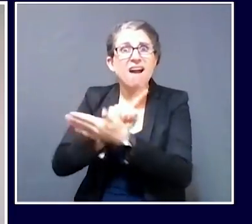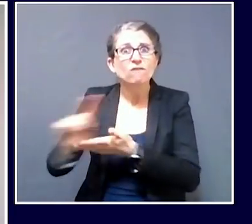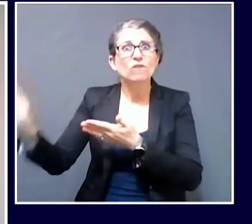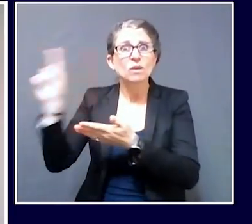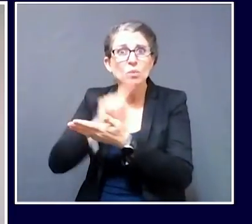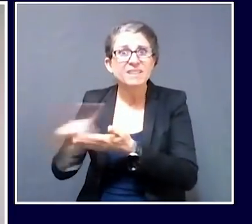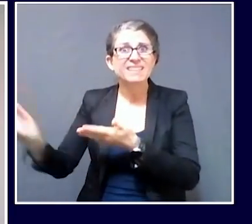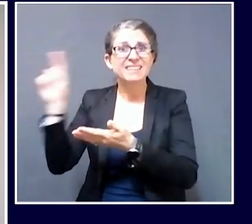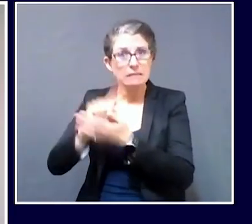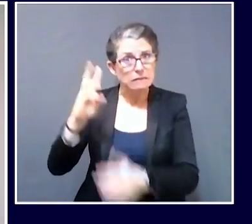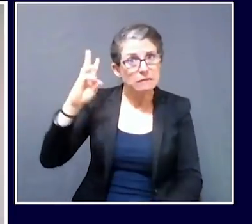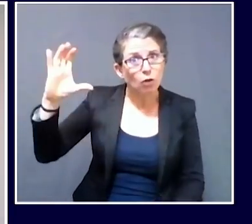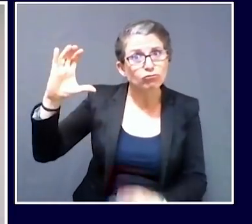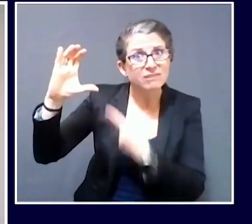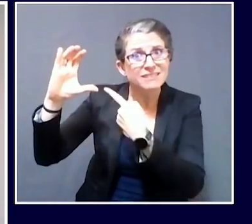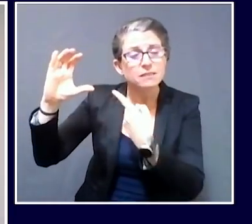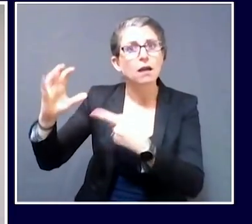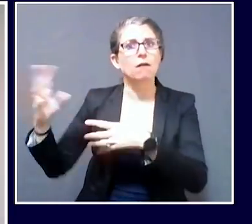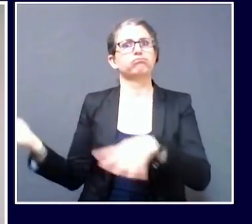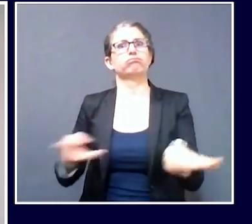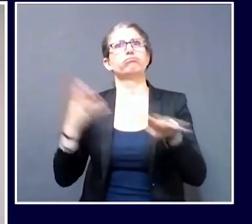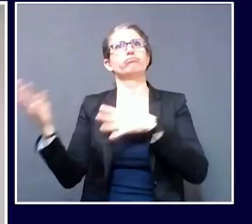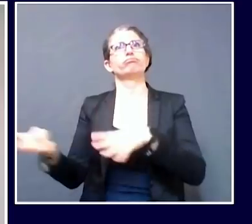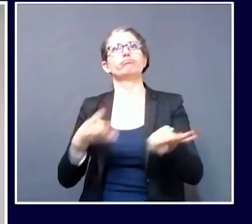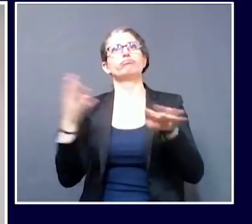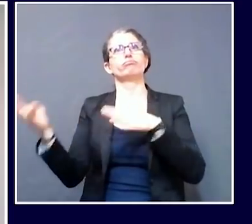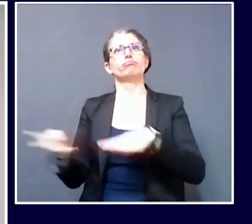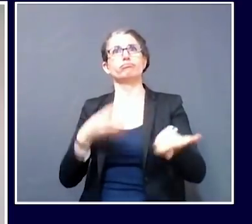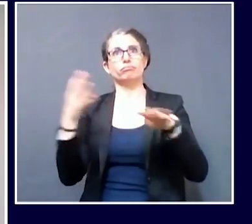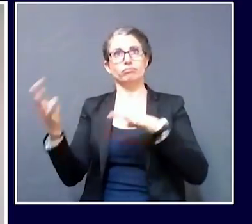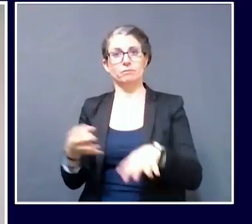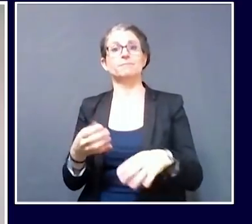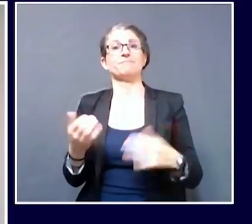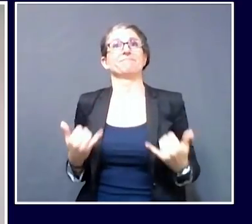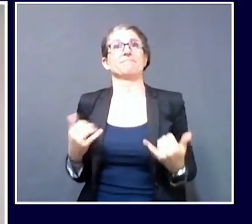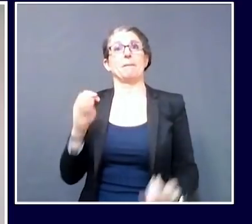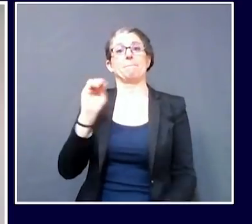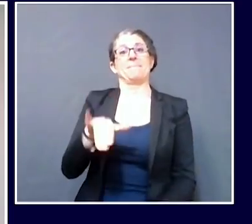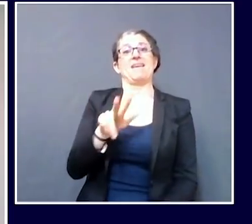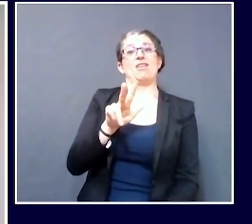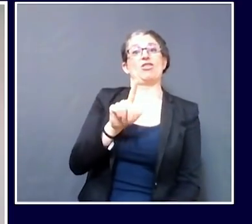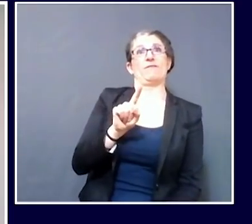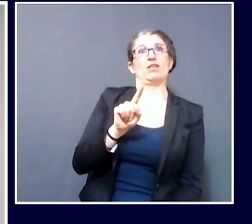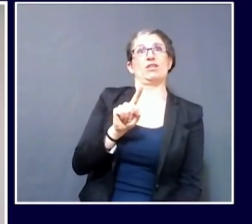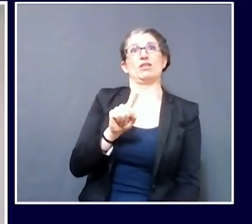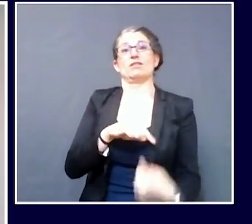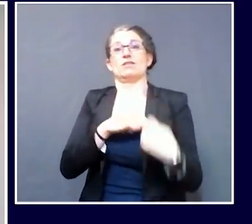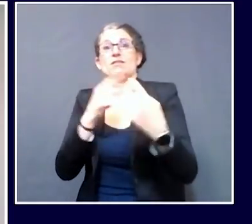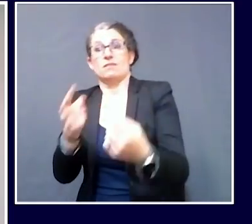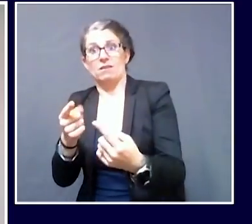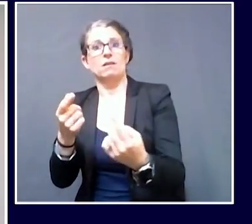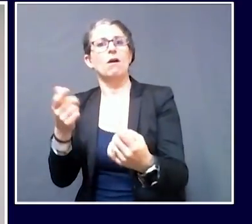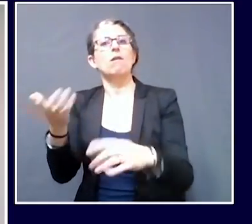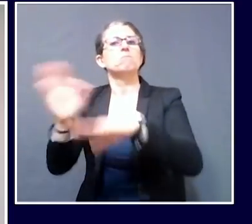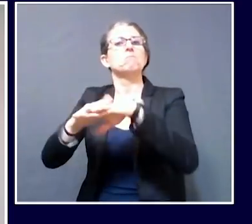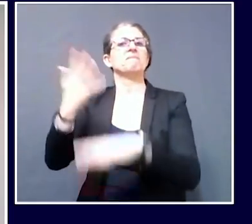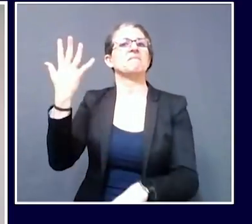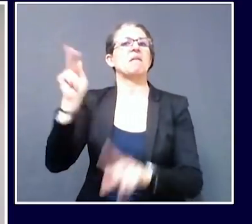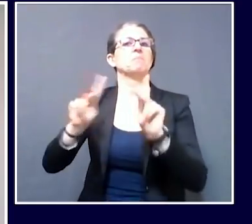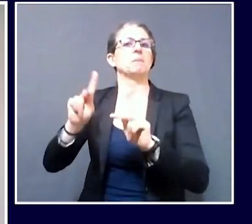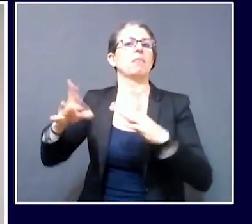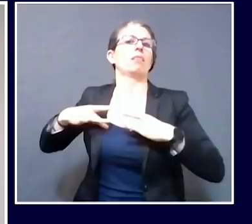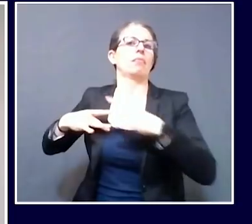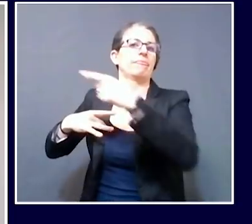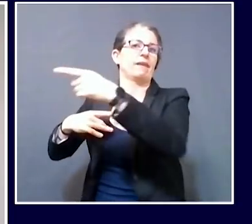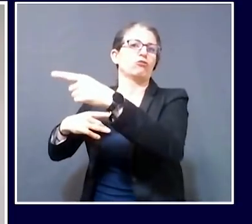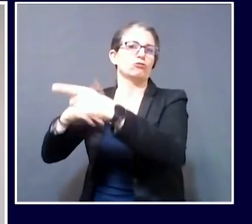May 31st, there have been five cases that have been associated with the Abbott facility, which raises our flag in order